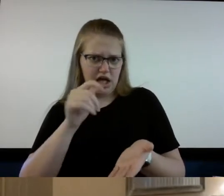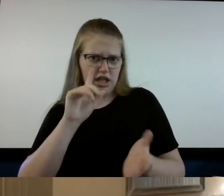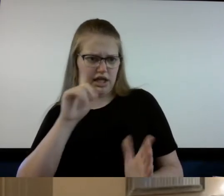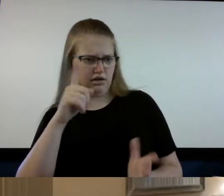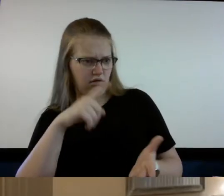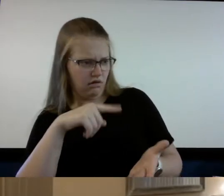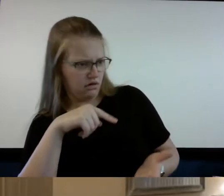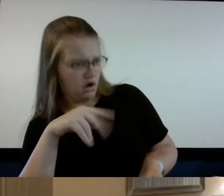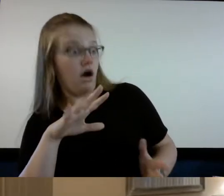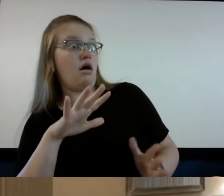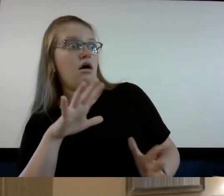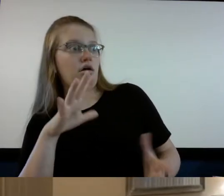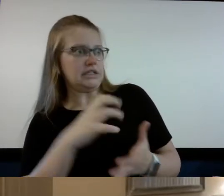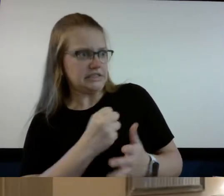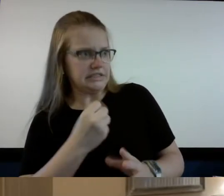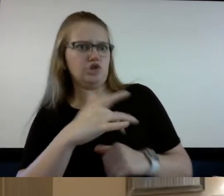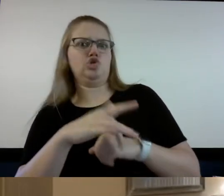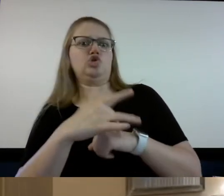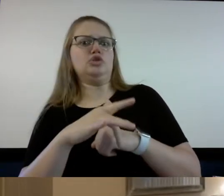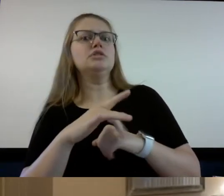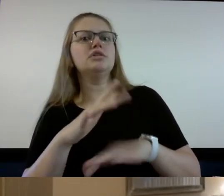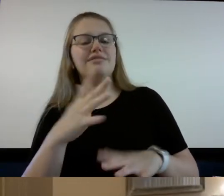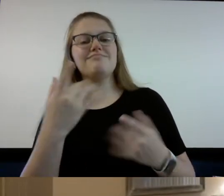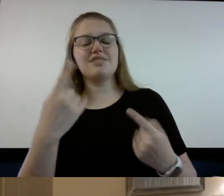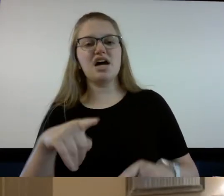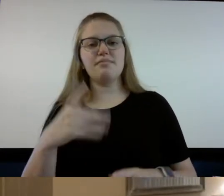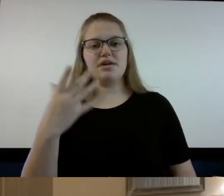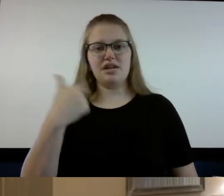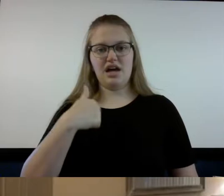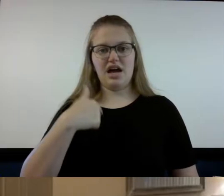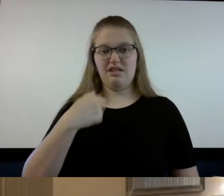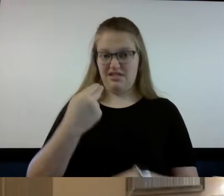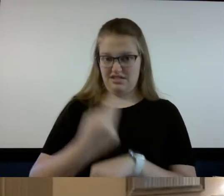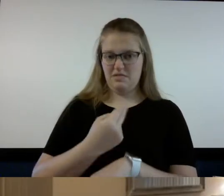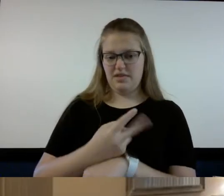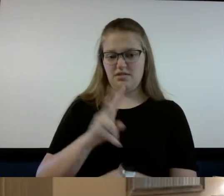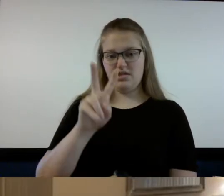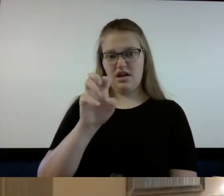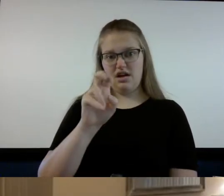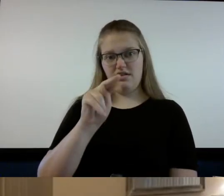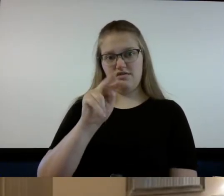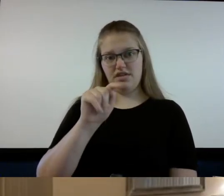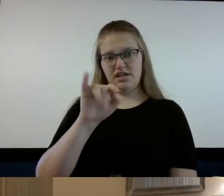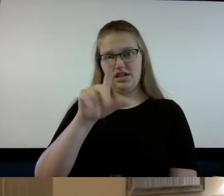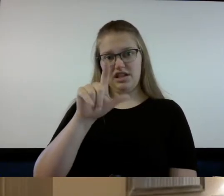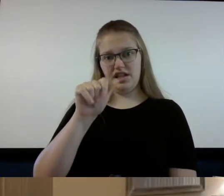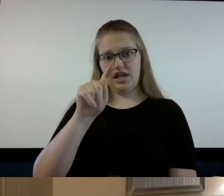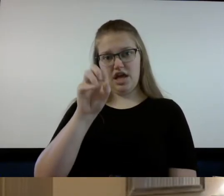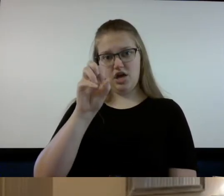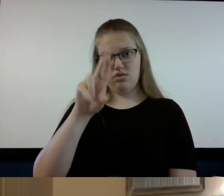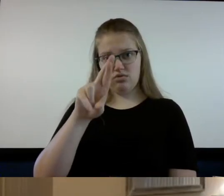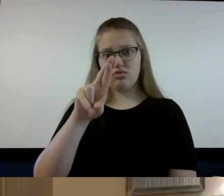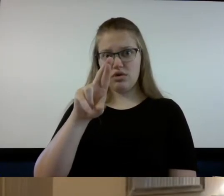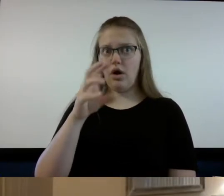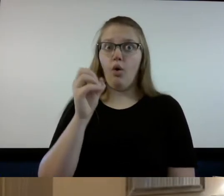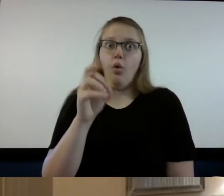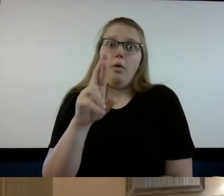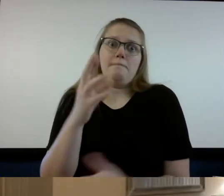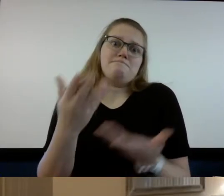I would be on a ventilator or worse um and then even with that